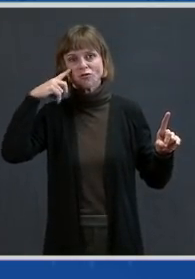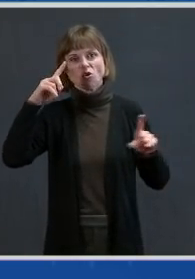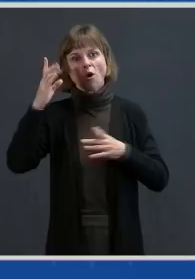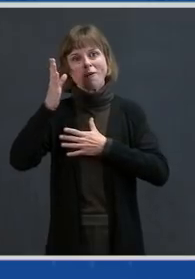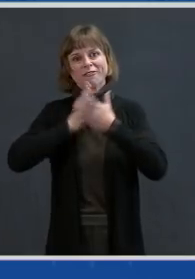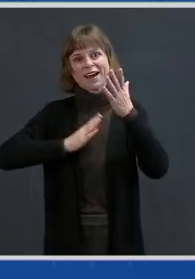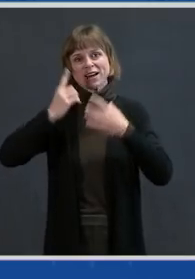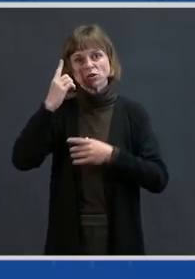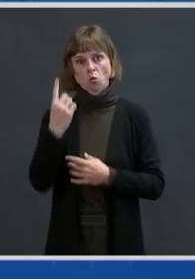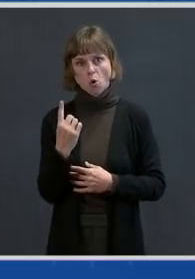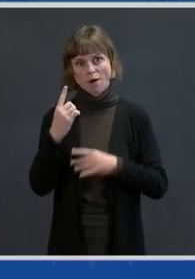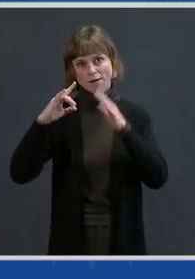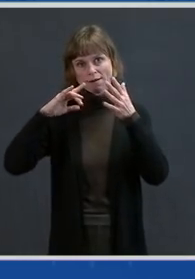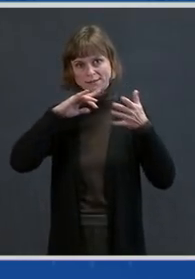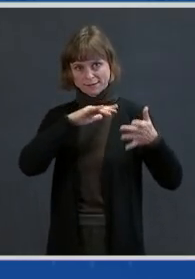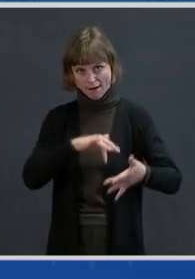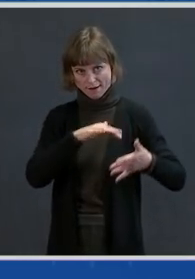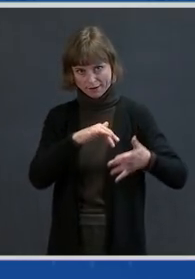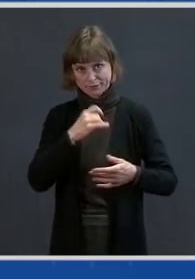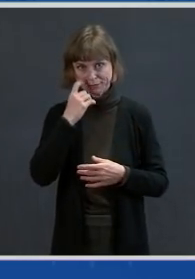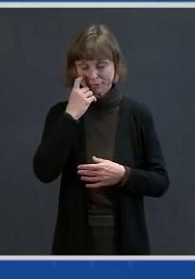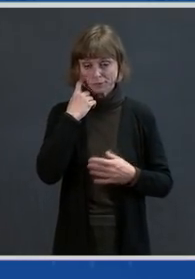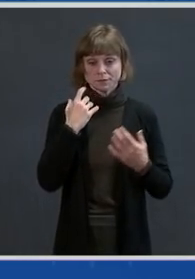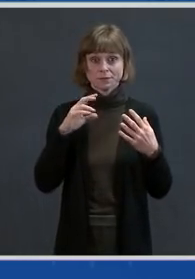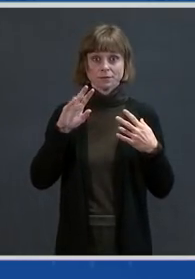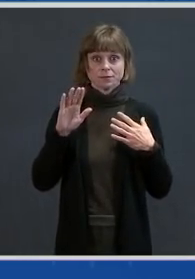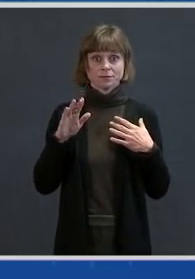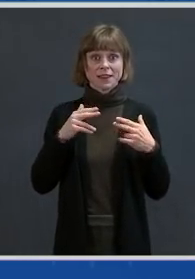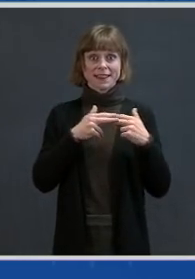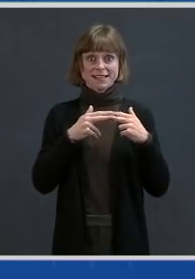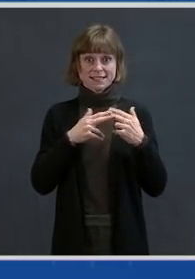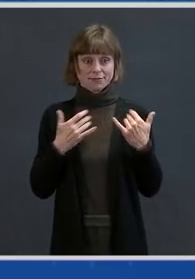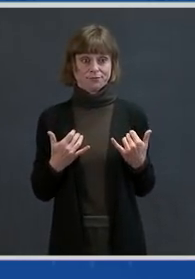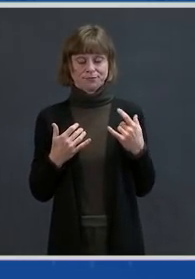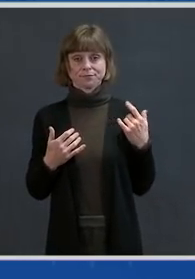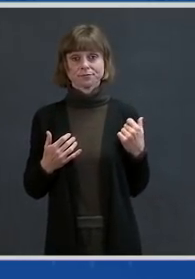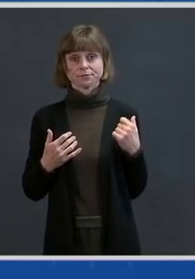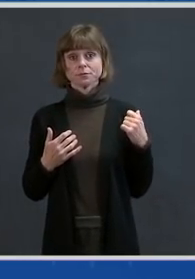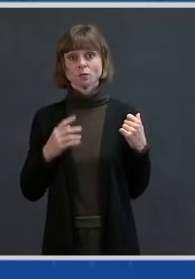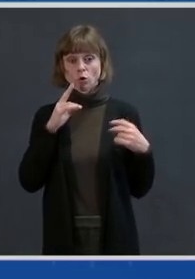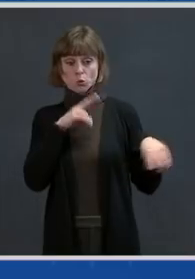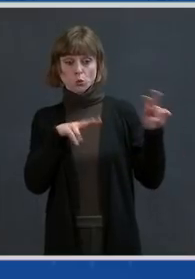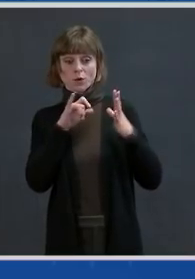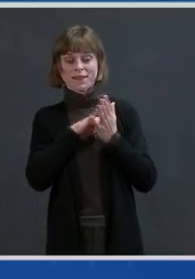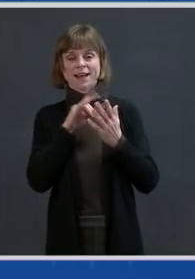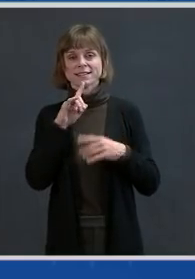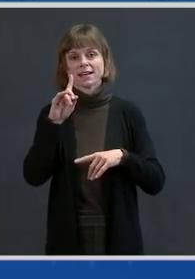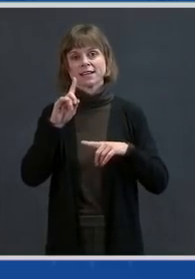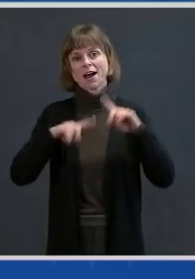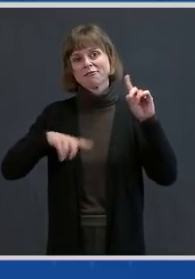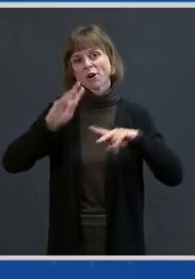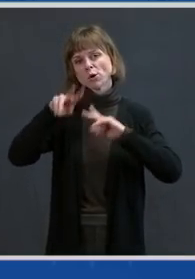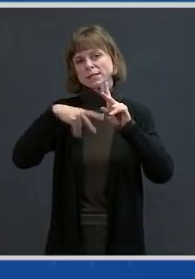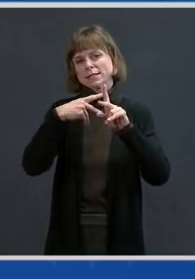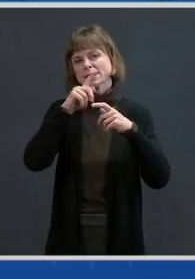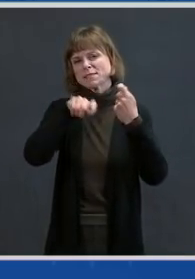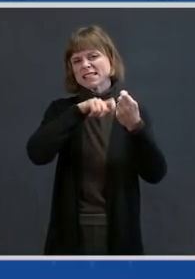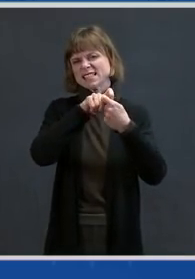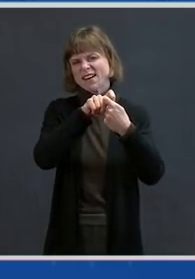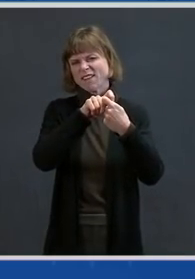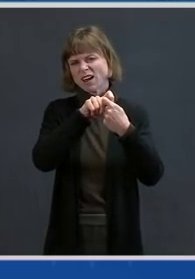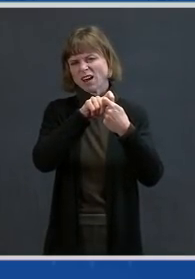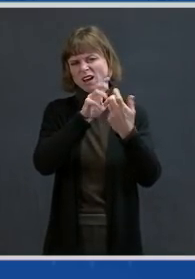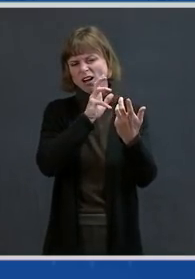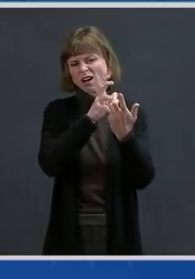Now, if you take a look at this, what this will be is that it's a variant-specific vaccine candidate, which we're